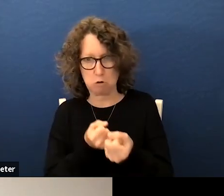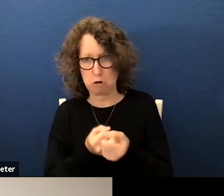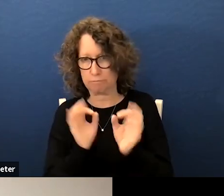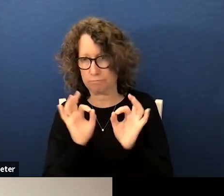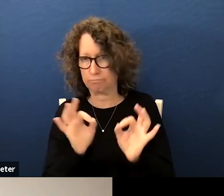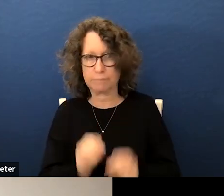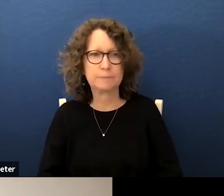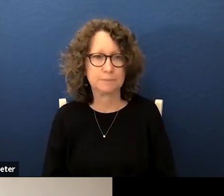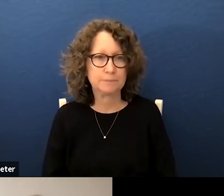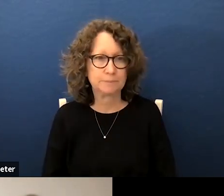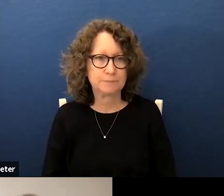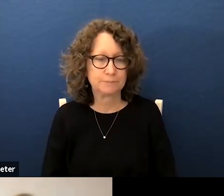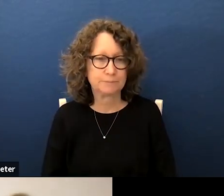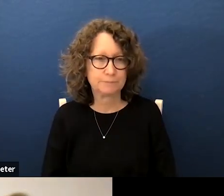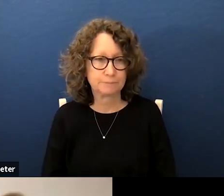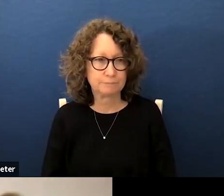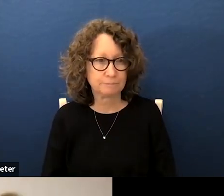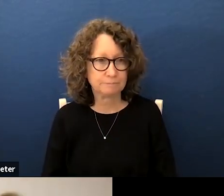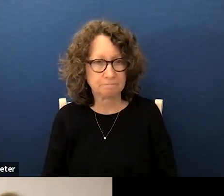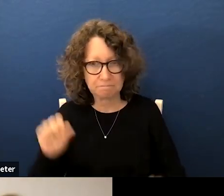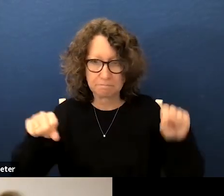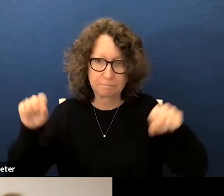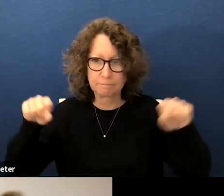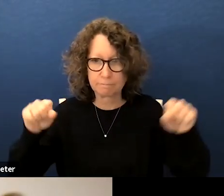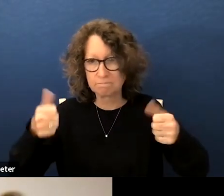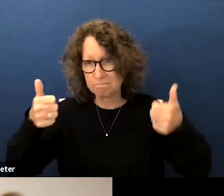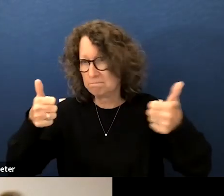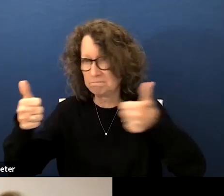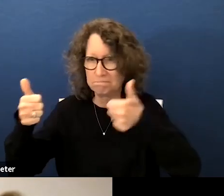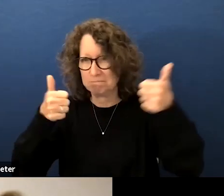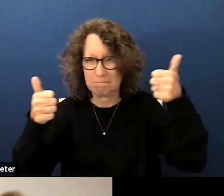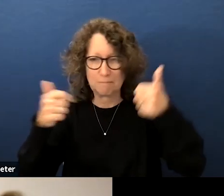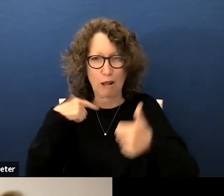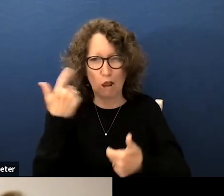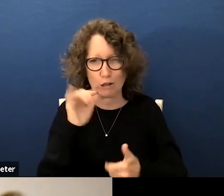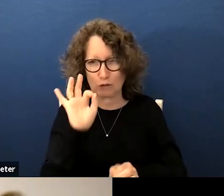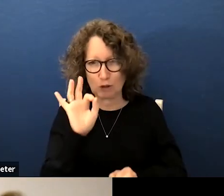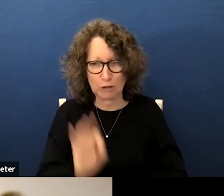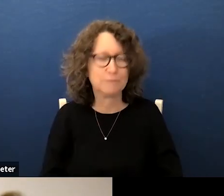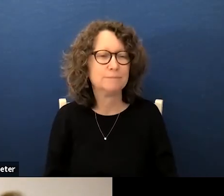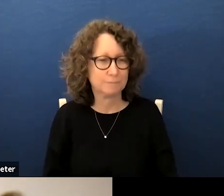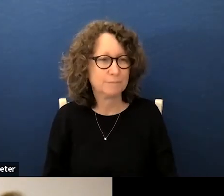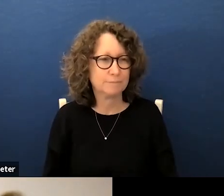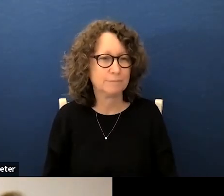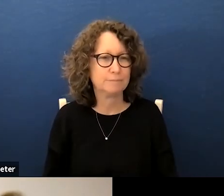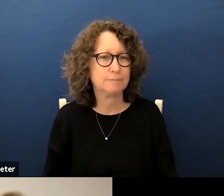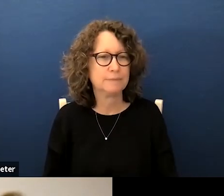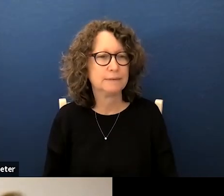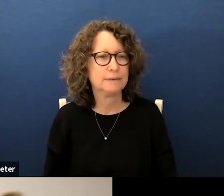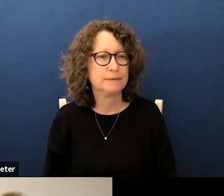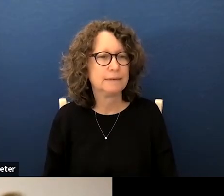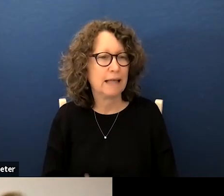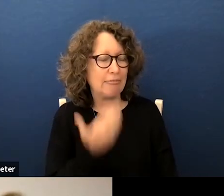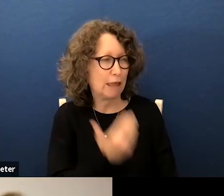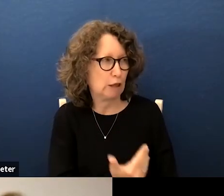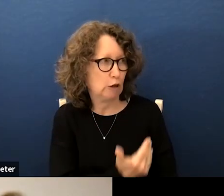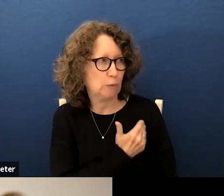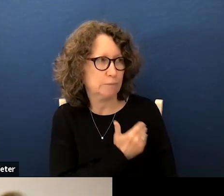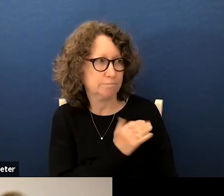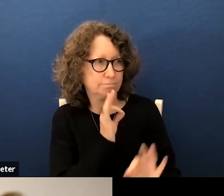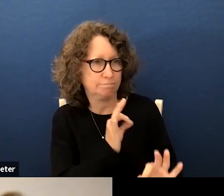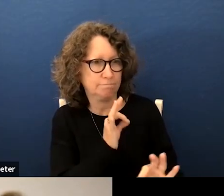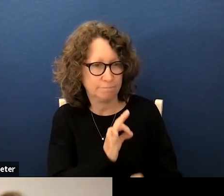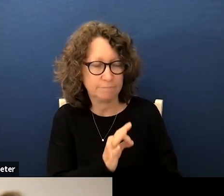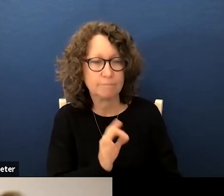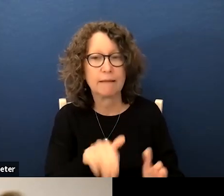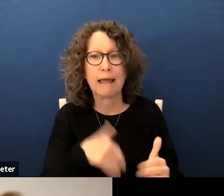thank you thank you i see nodding heads thumbs up it sounds good thank you for bringing that back up miss sims moton